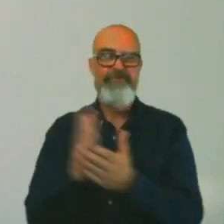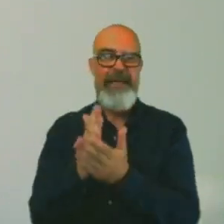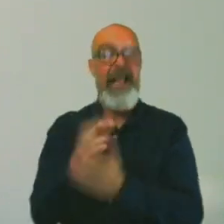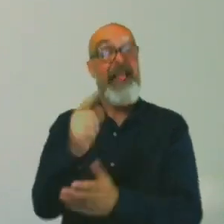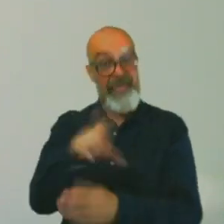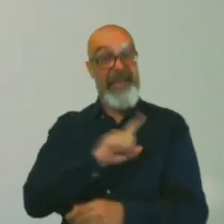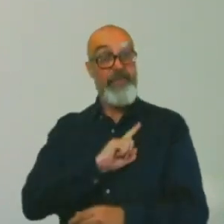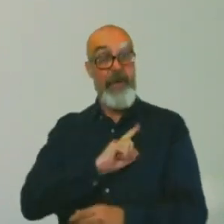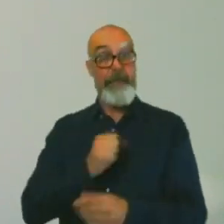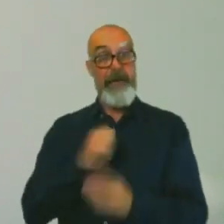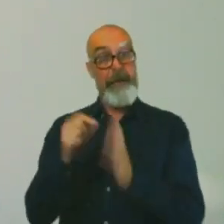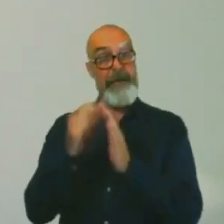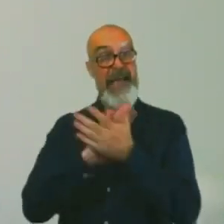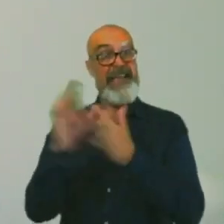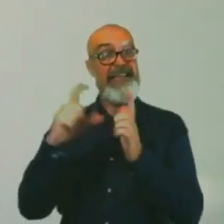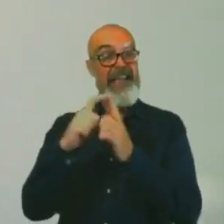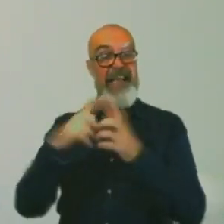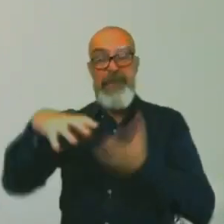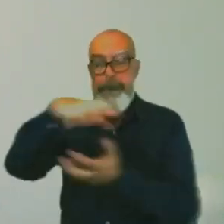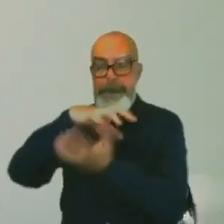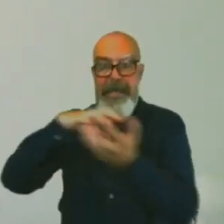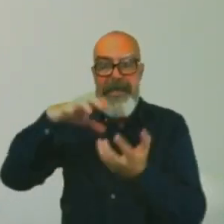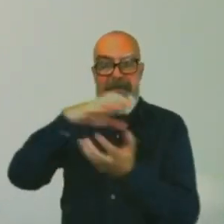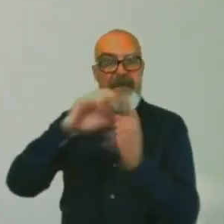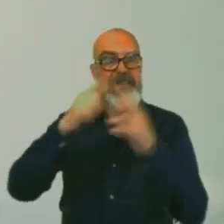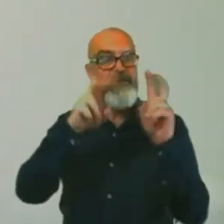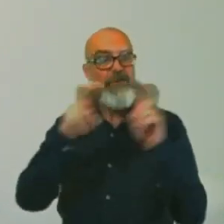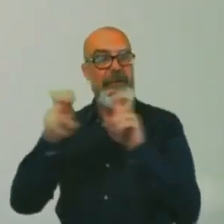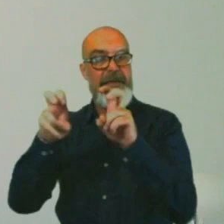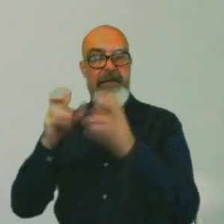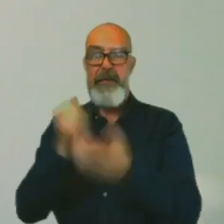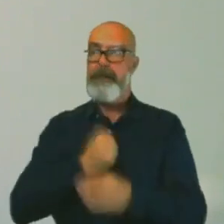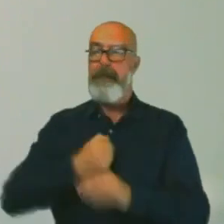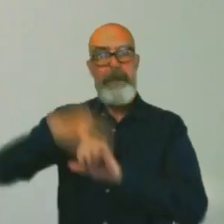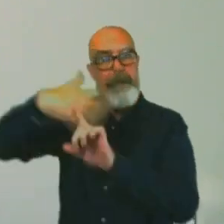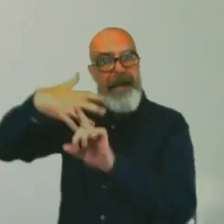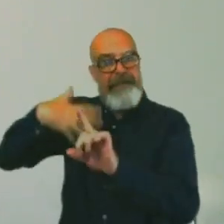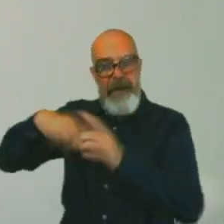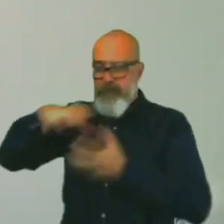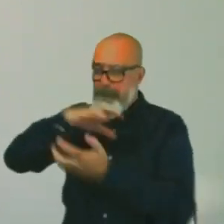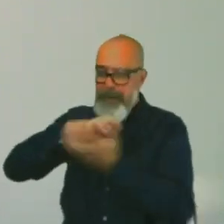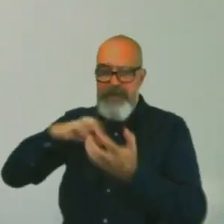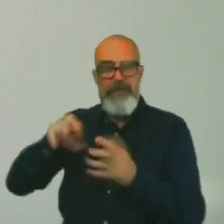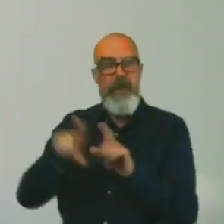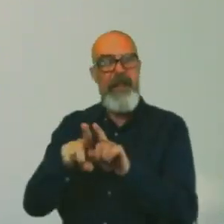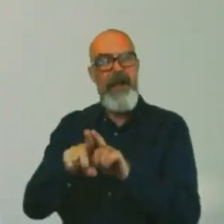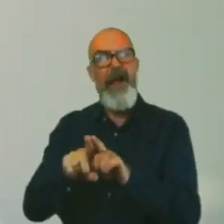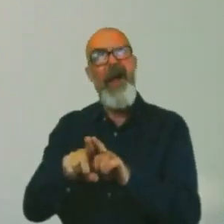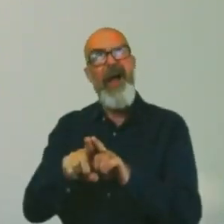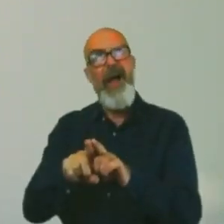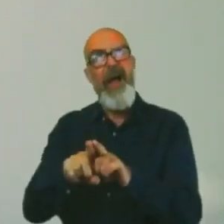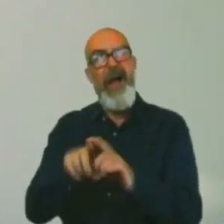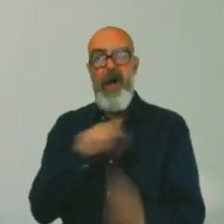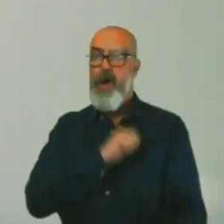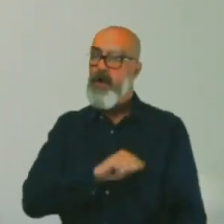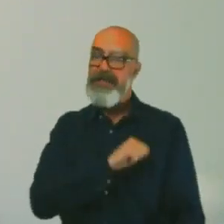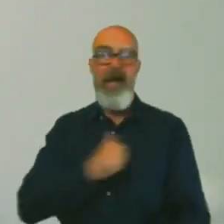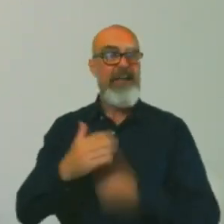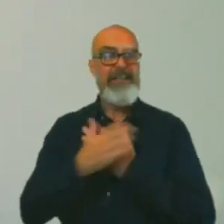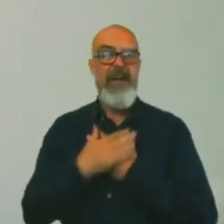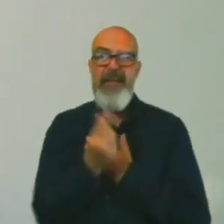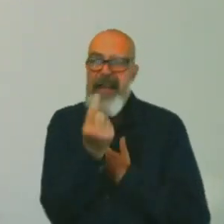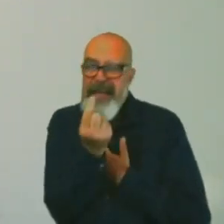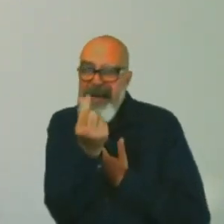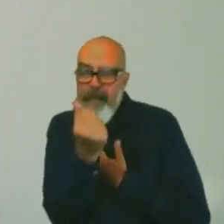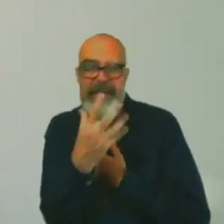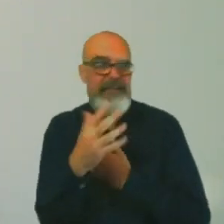interdisciplinary. My background is interdisciplinary as well. I think I loved a little bit of everything. I was really, really curious to